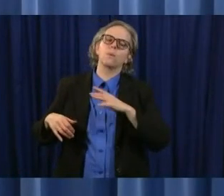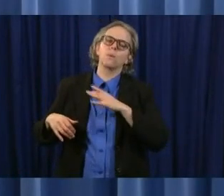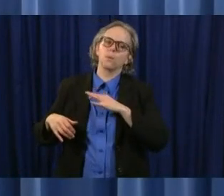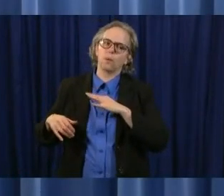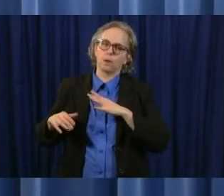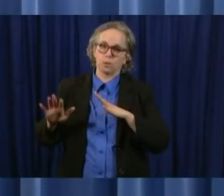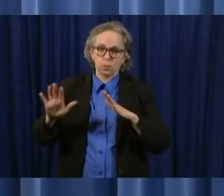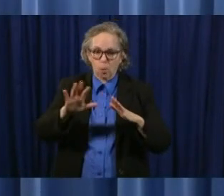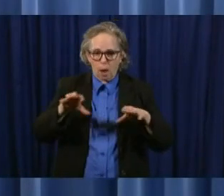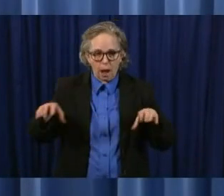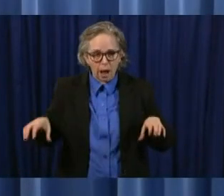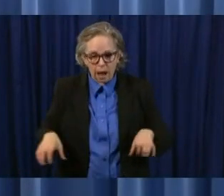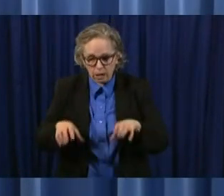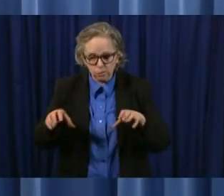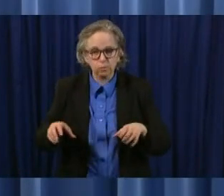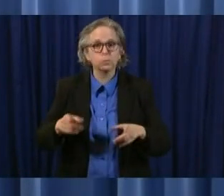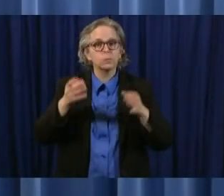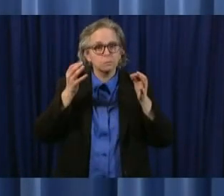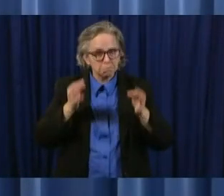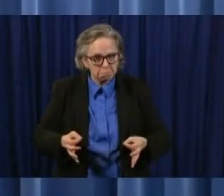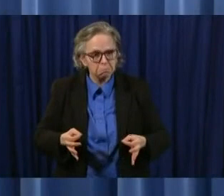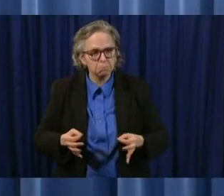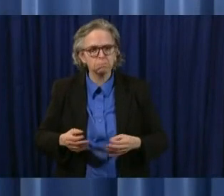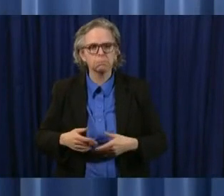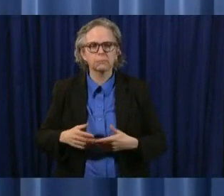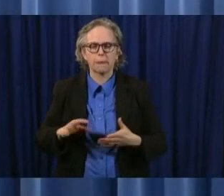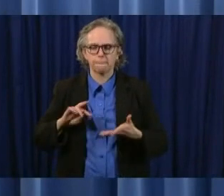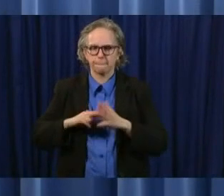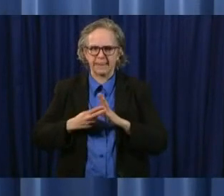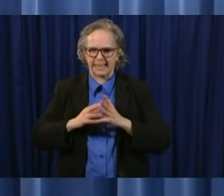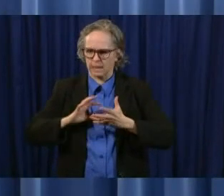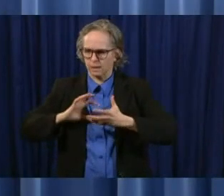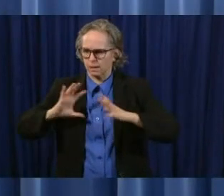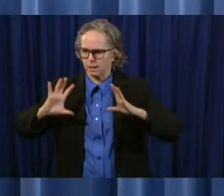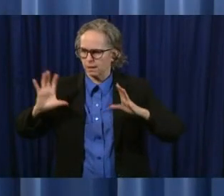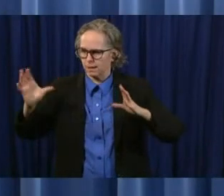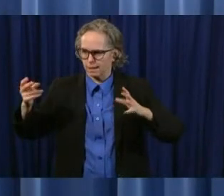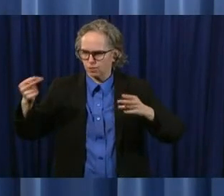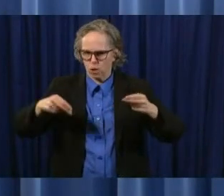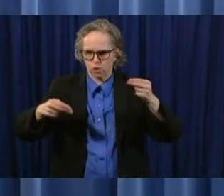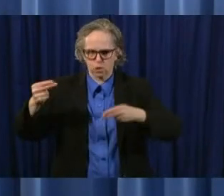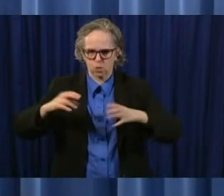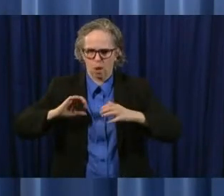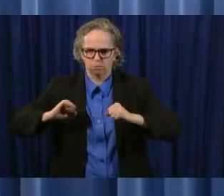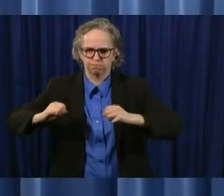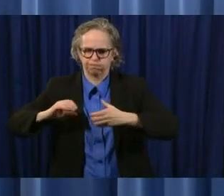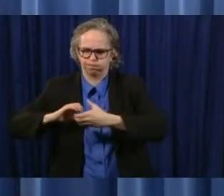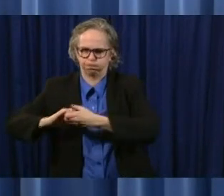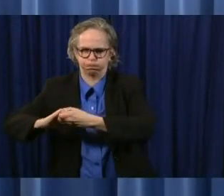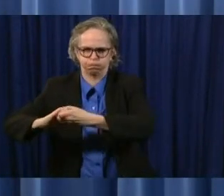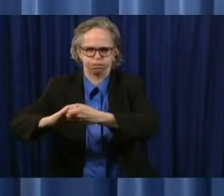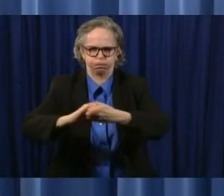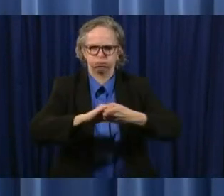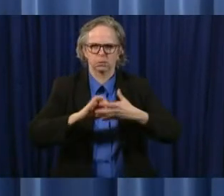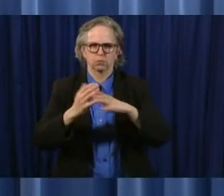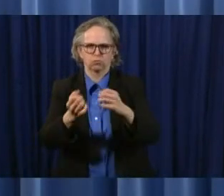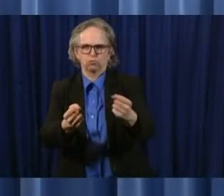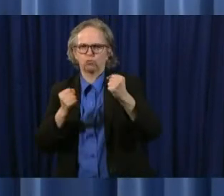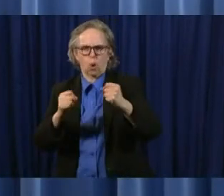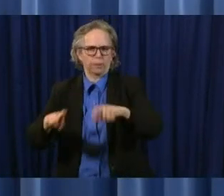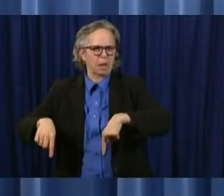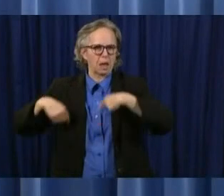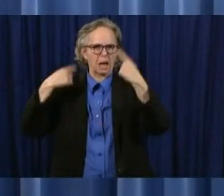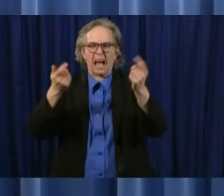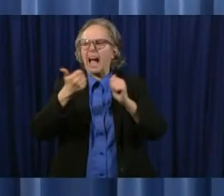are so much more important uh than any order i issue or dr acton state government